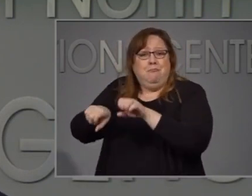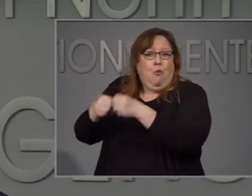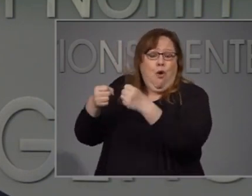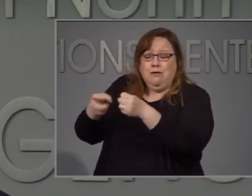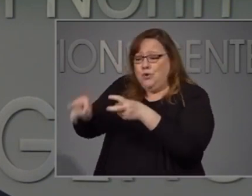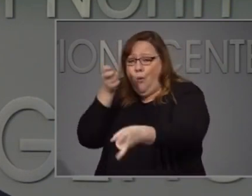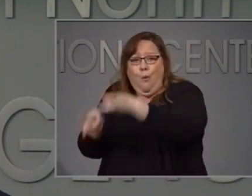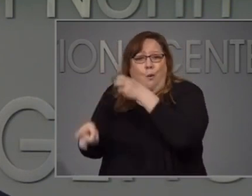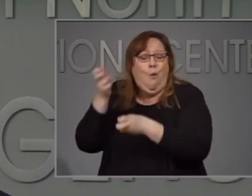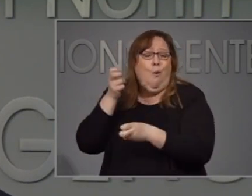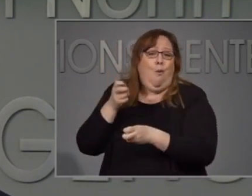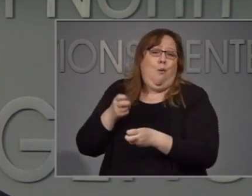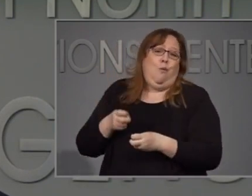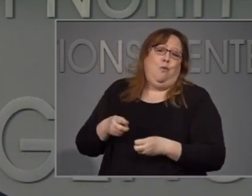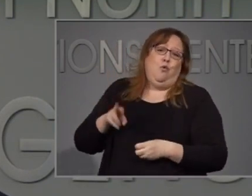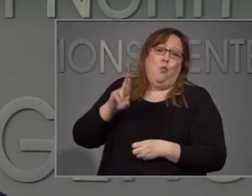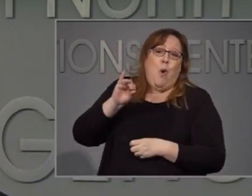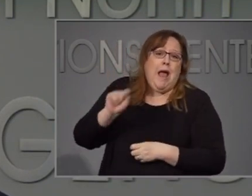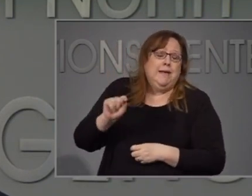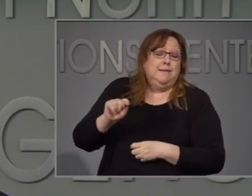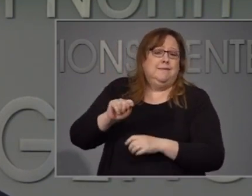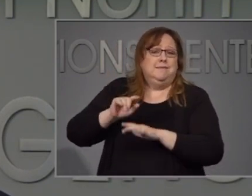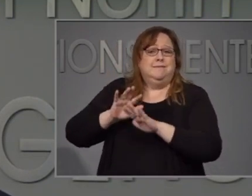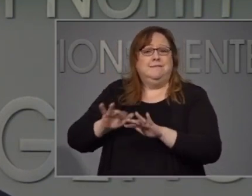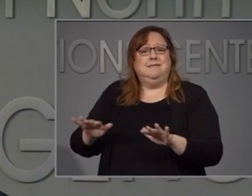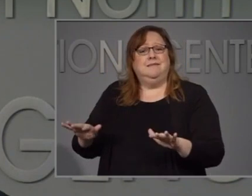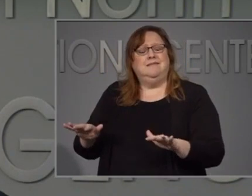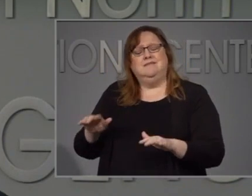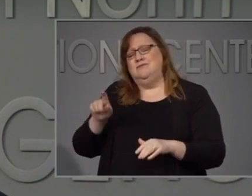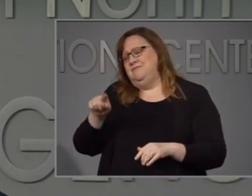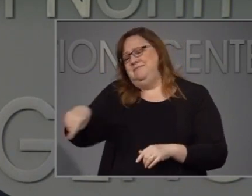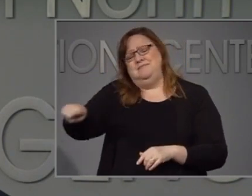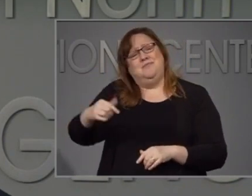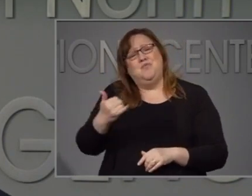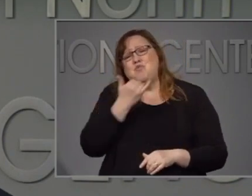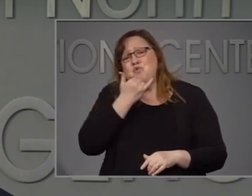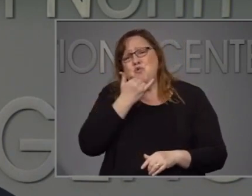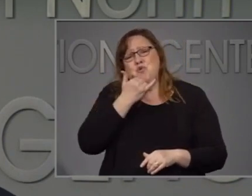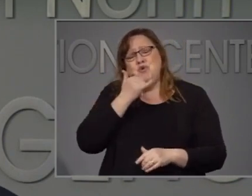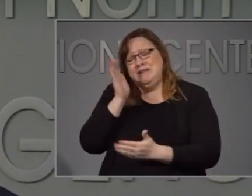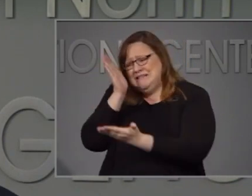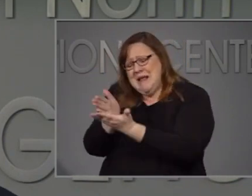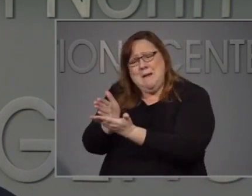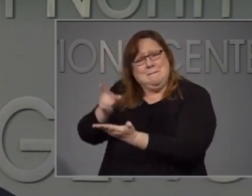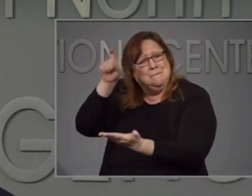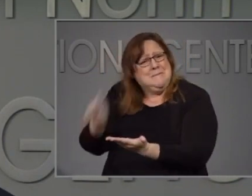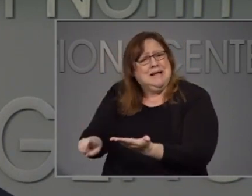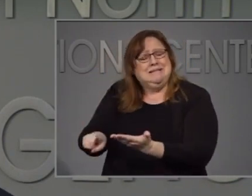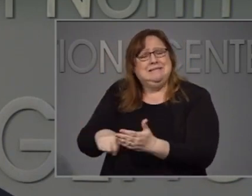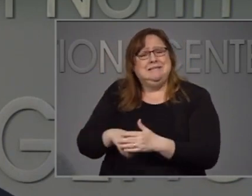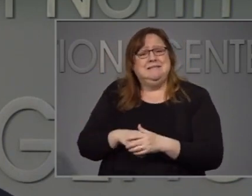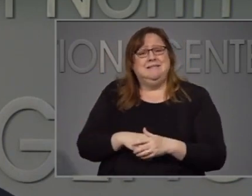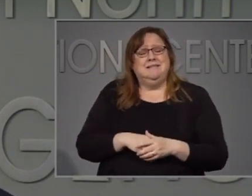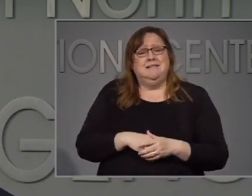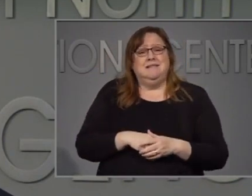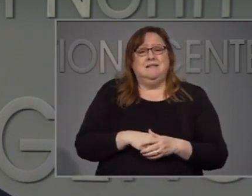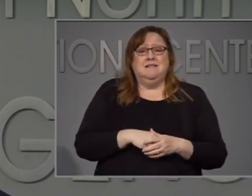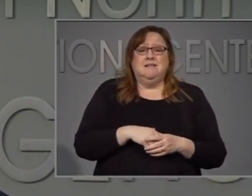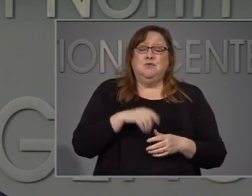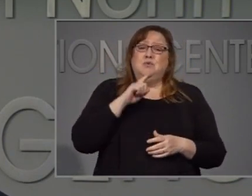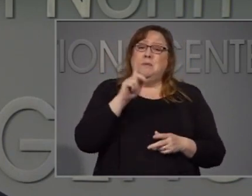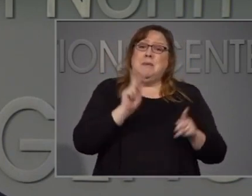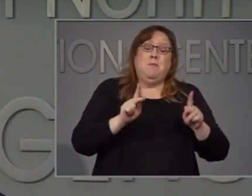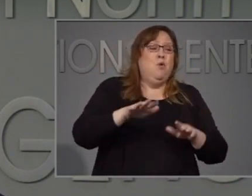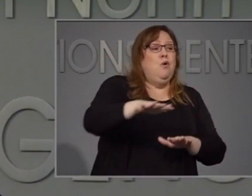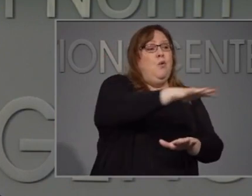and must be stopped. But I fear the cry of the people is being drowned out